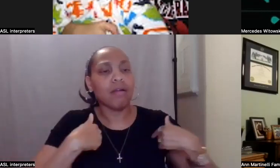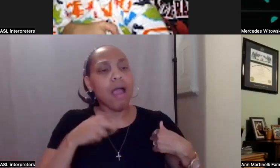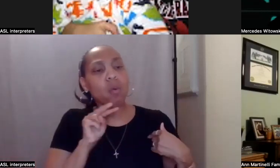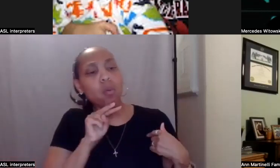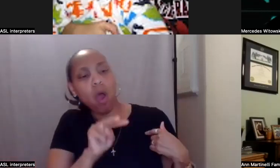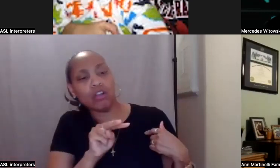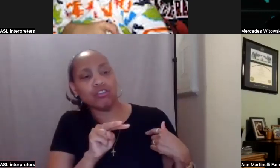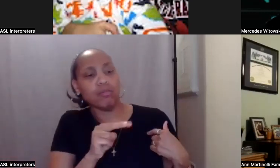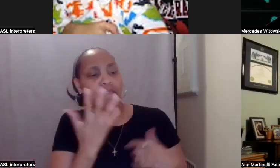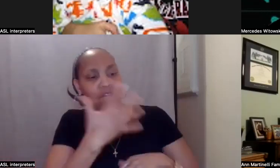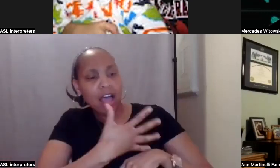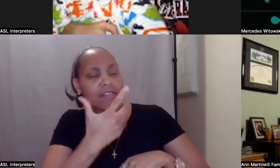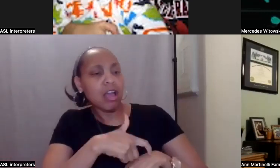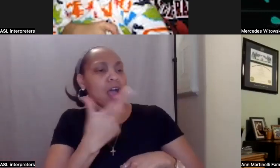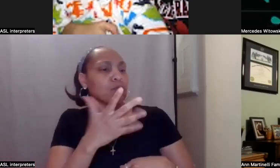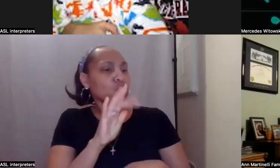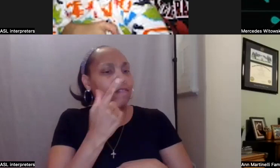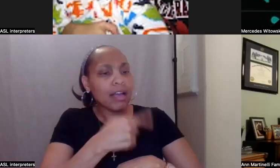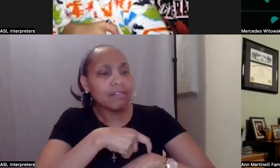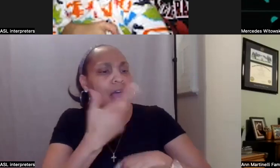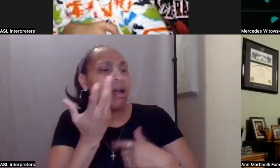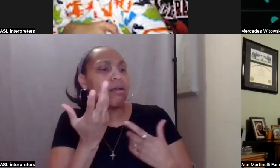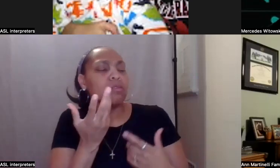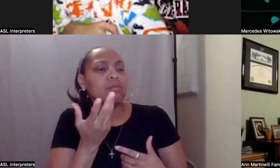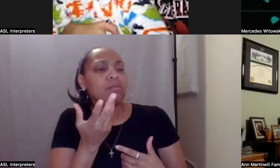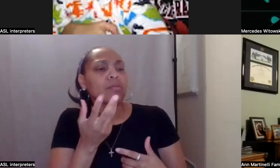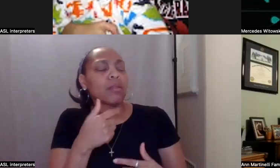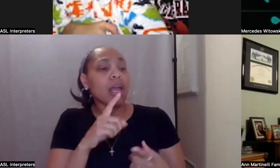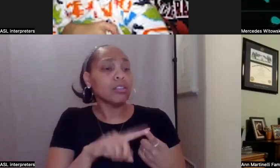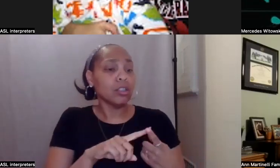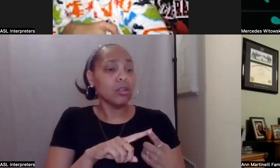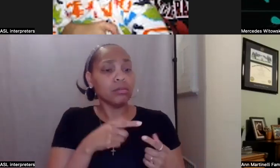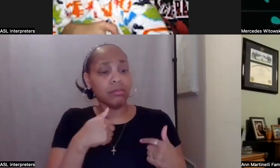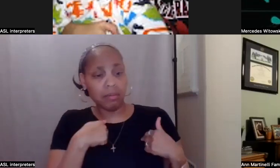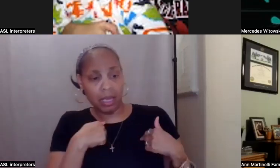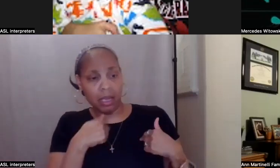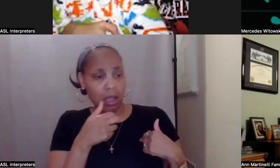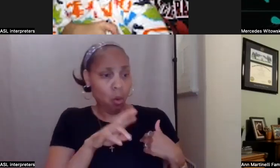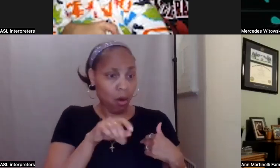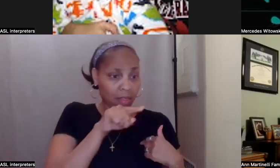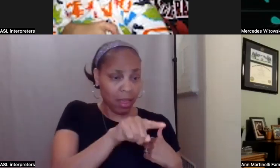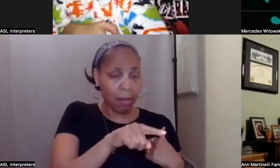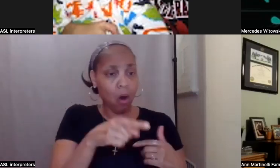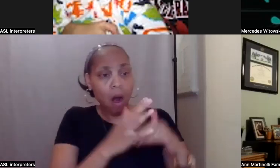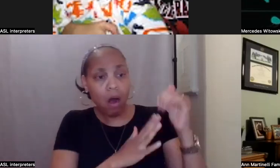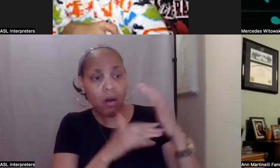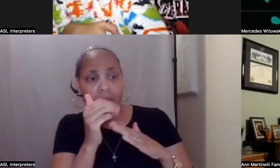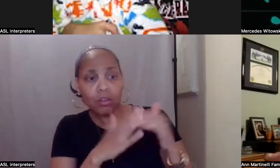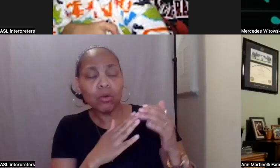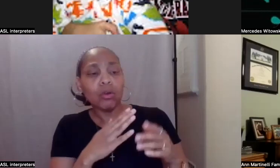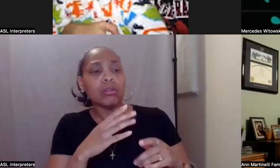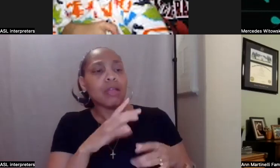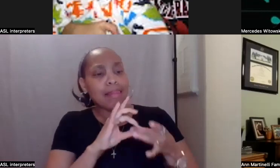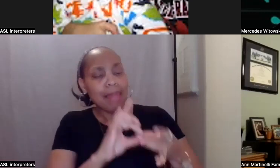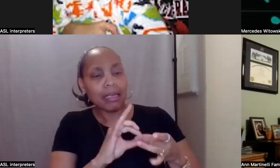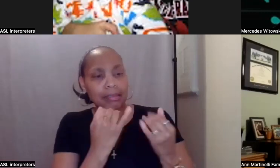five times or 25 times until I and they are comfortable doing it on their own. But